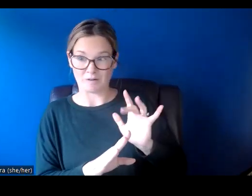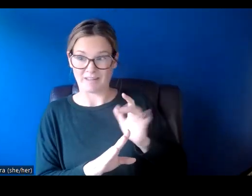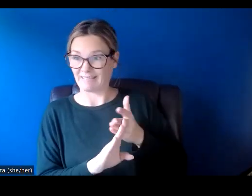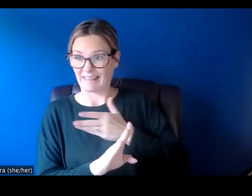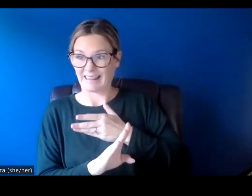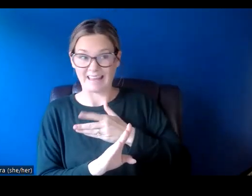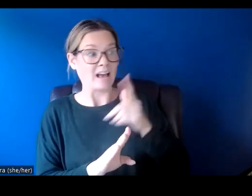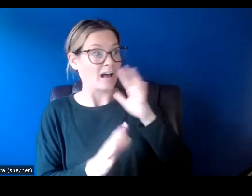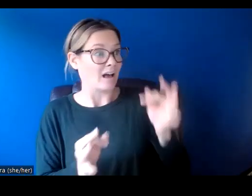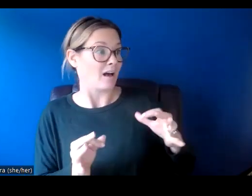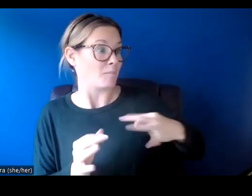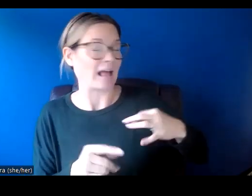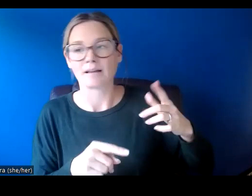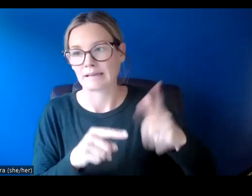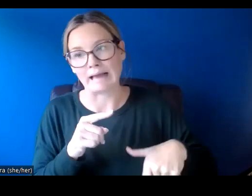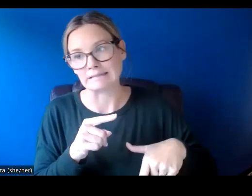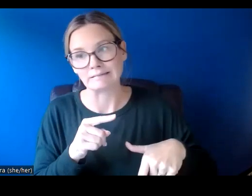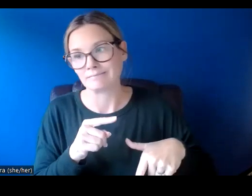opened on September 25th.